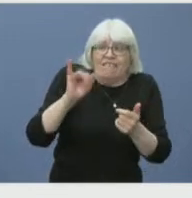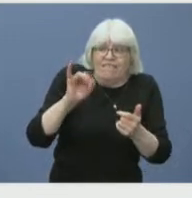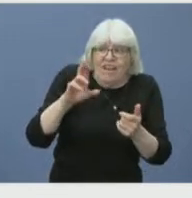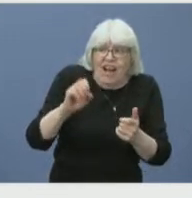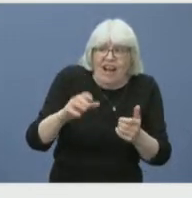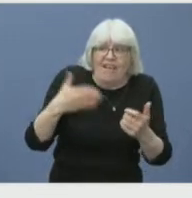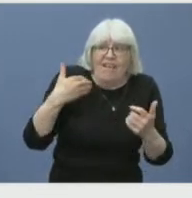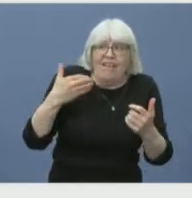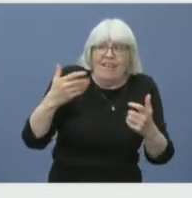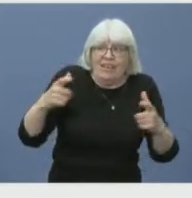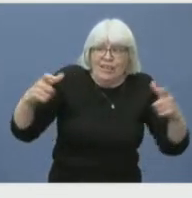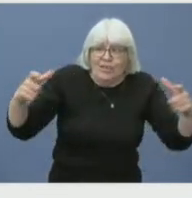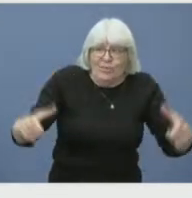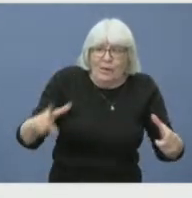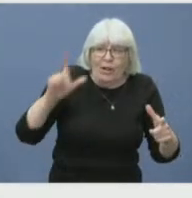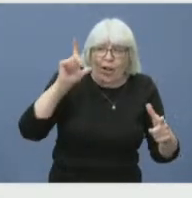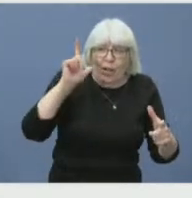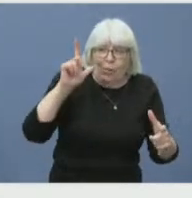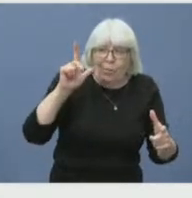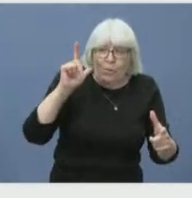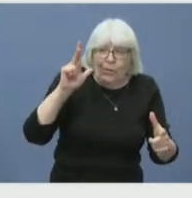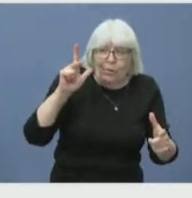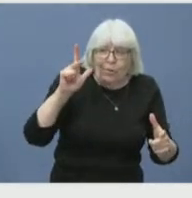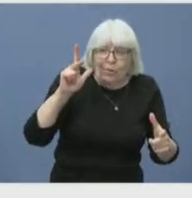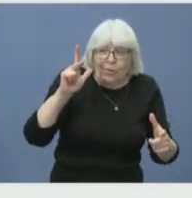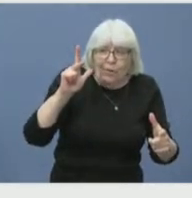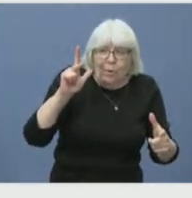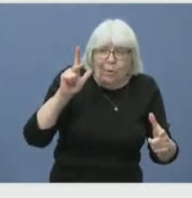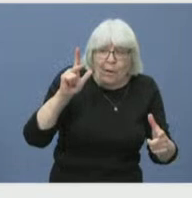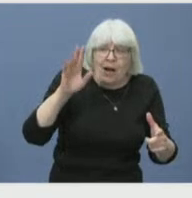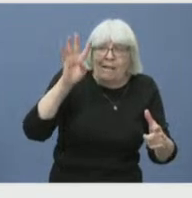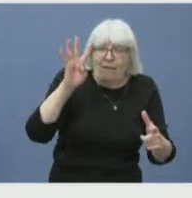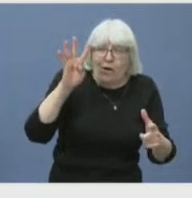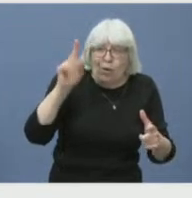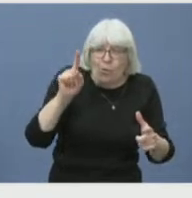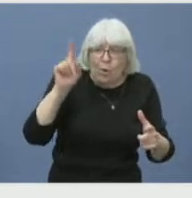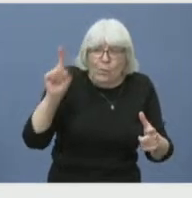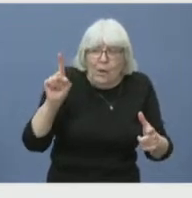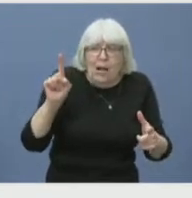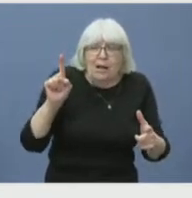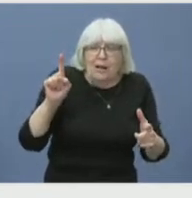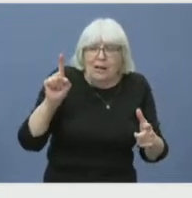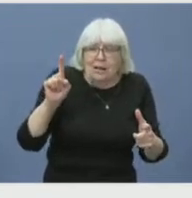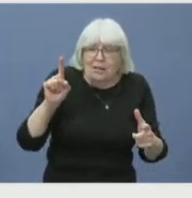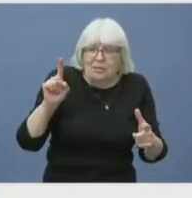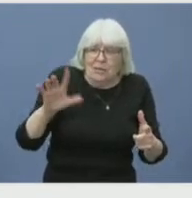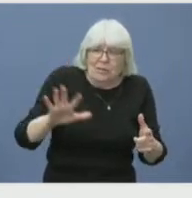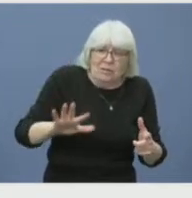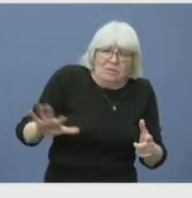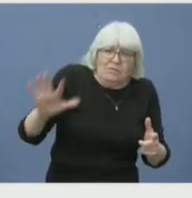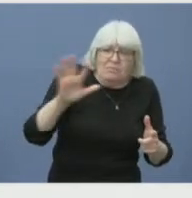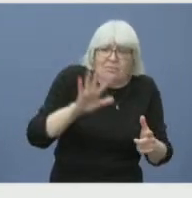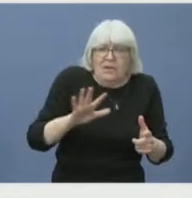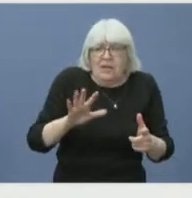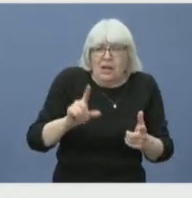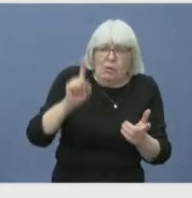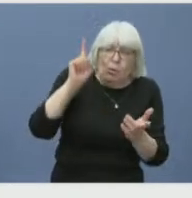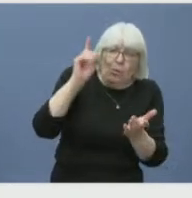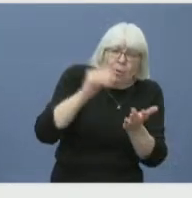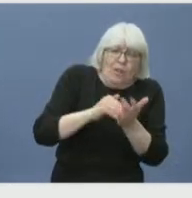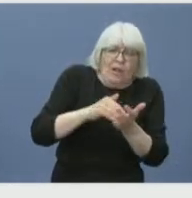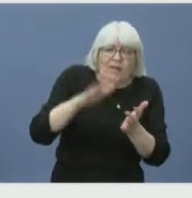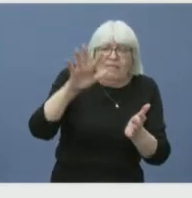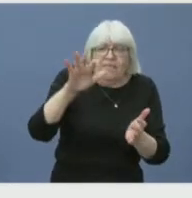23,411. So that's a difference of about 1,569 hectares. So